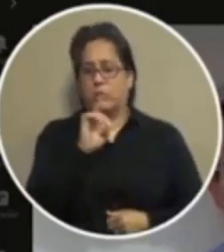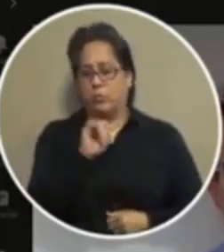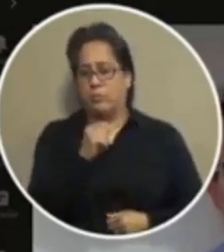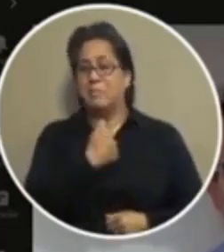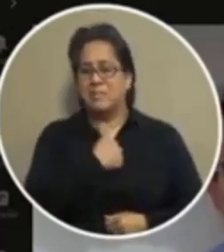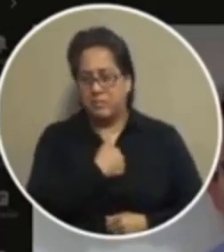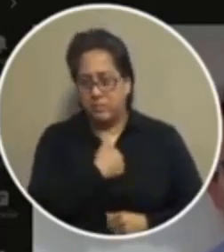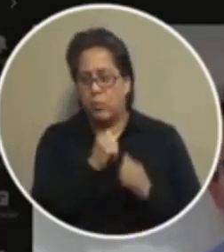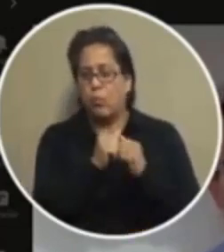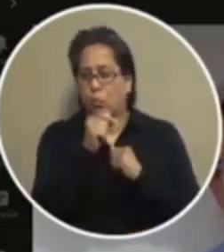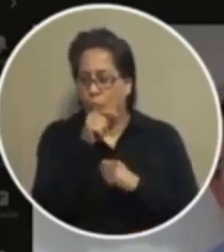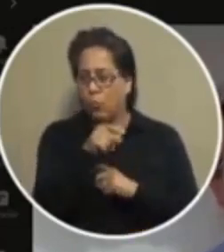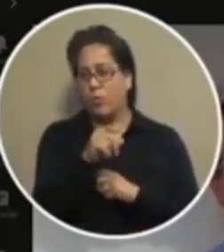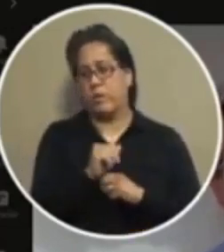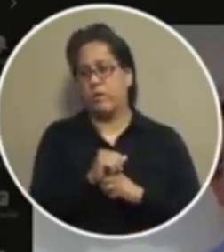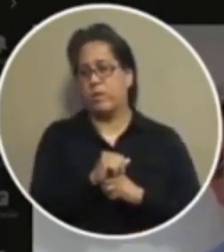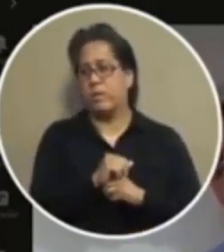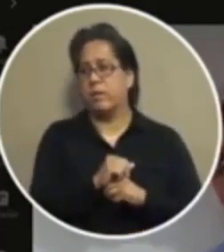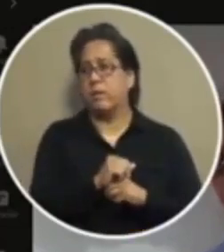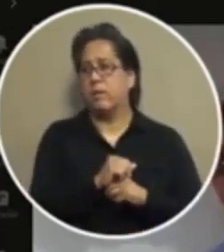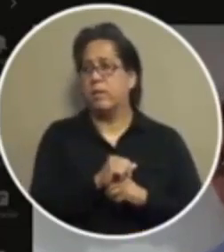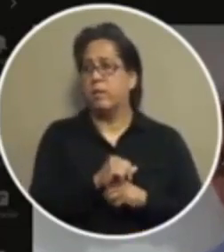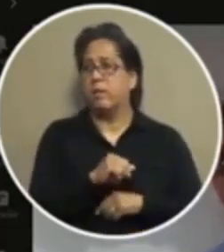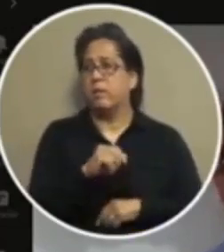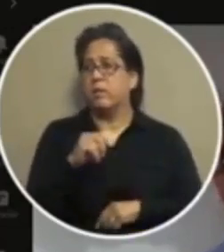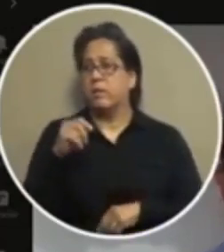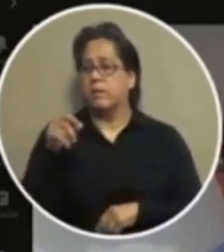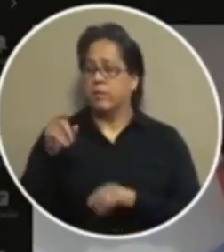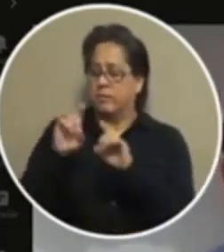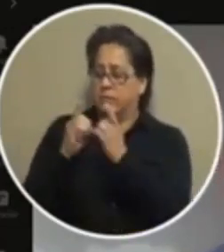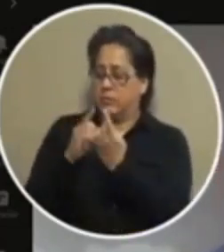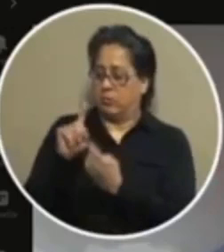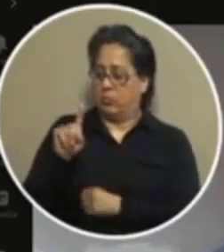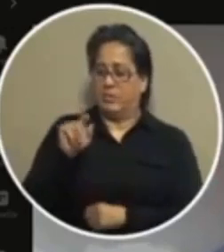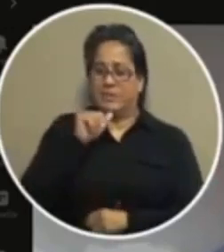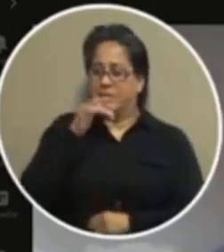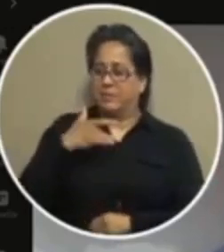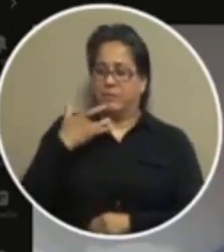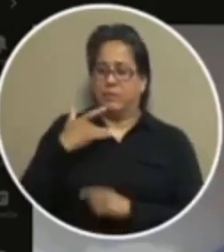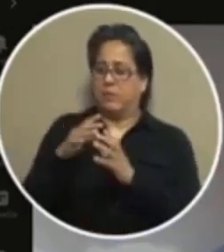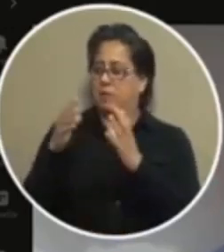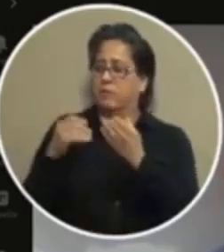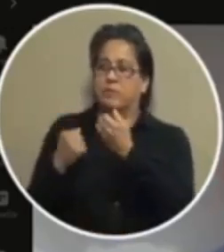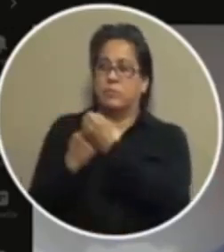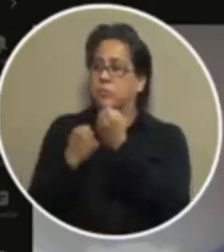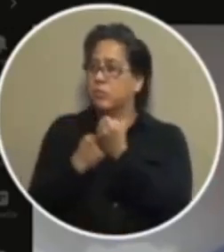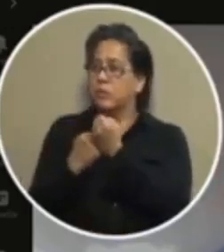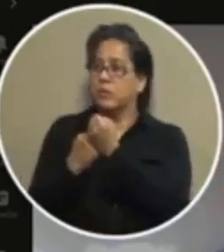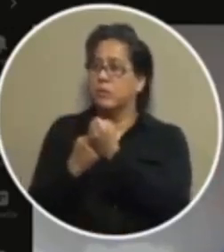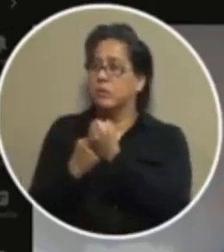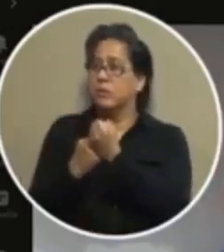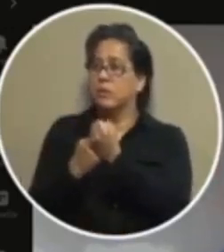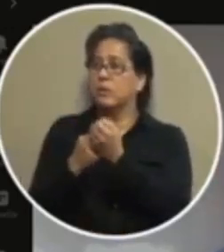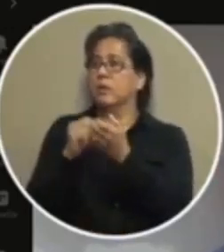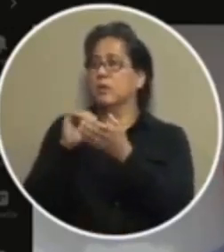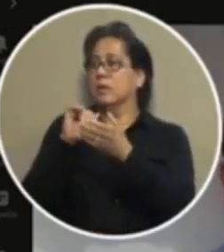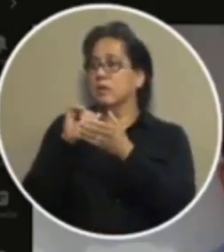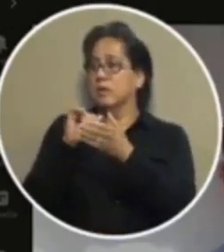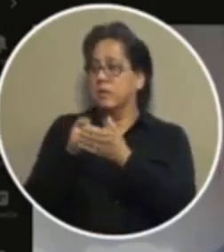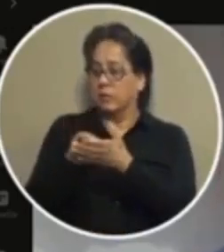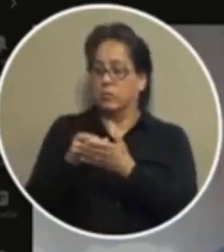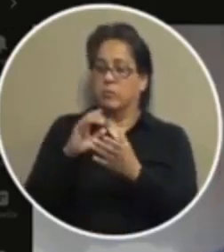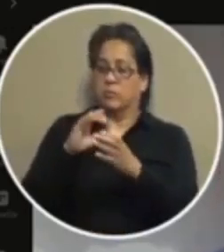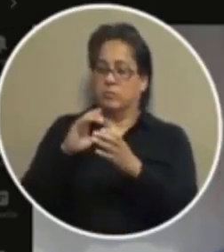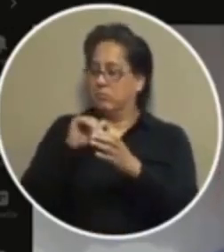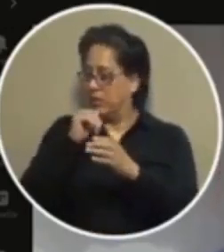it just again it doesn't feel like there's a lot of support and wanting to explore that that was clearly communicated